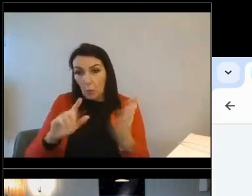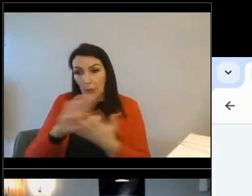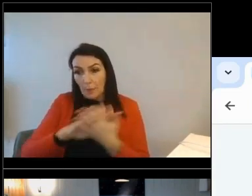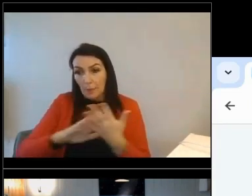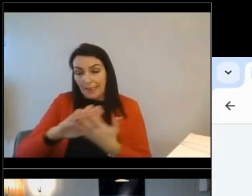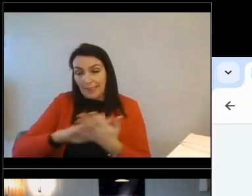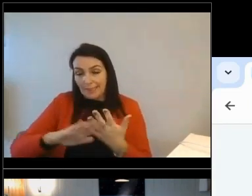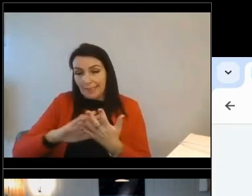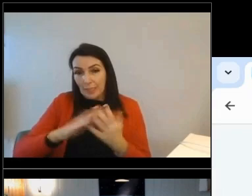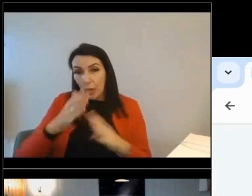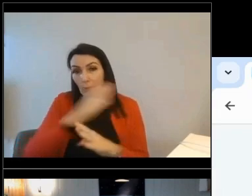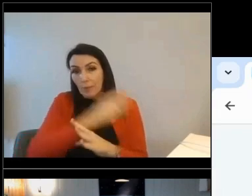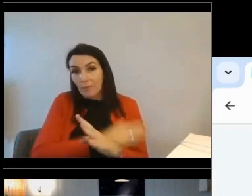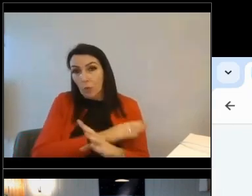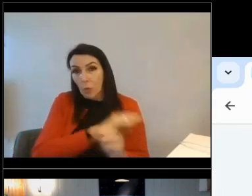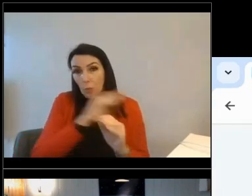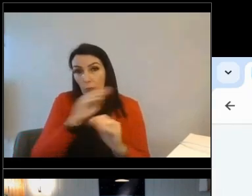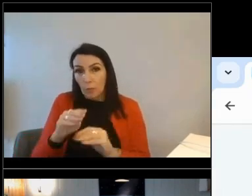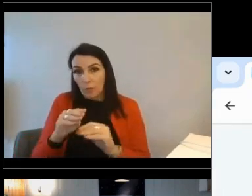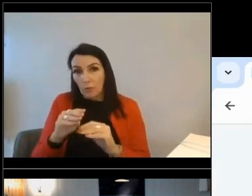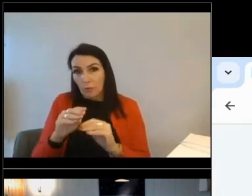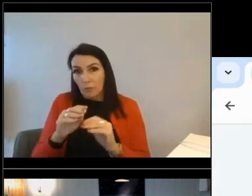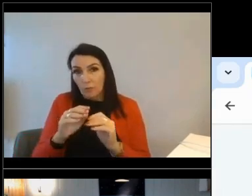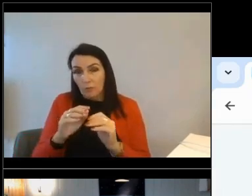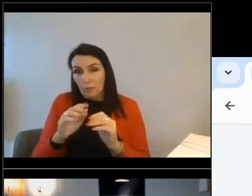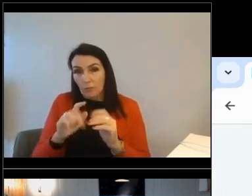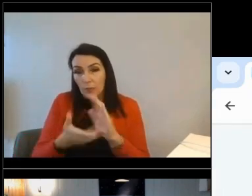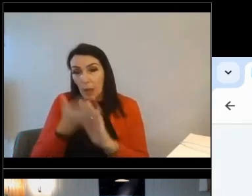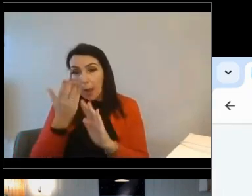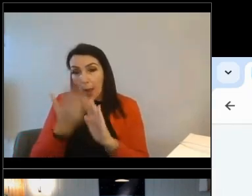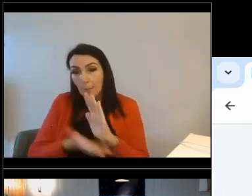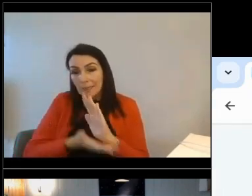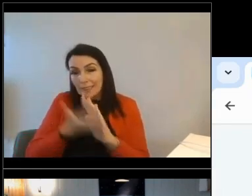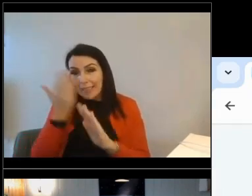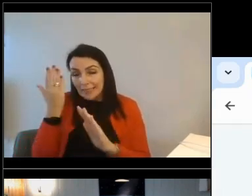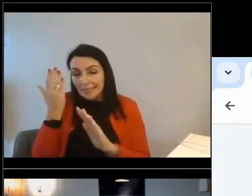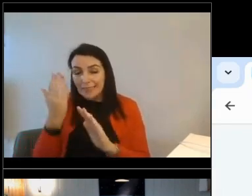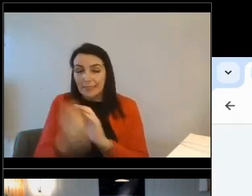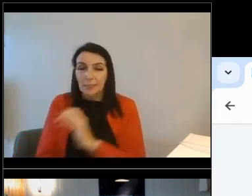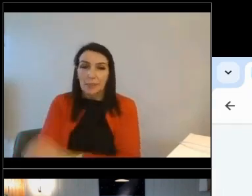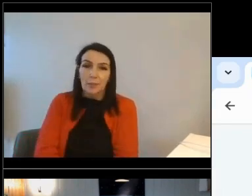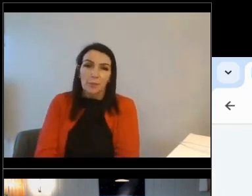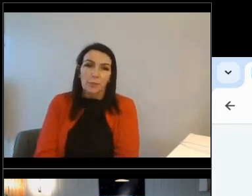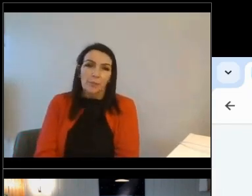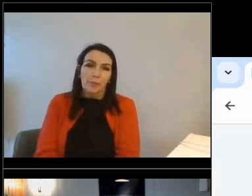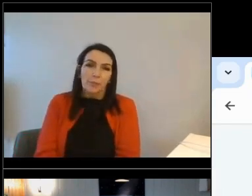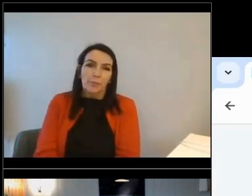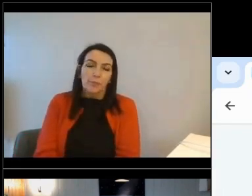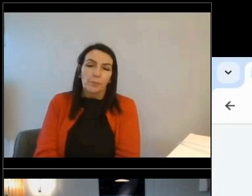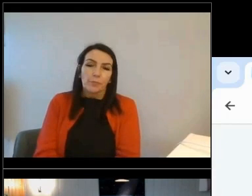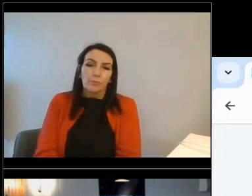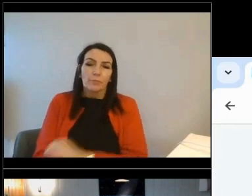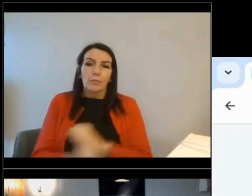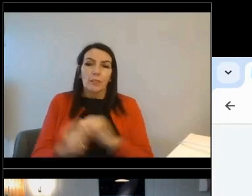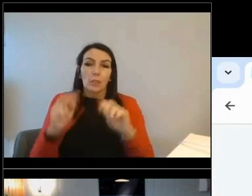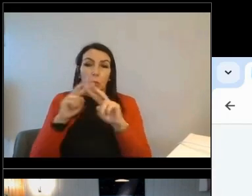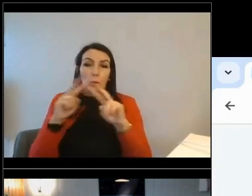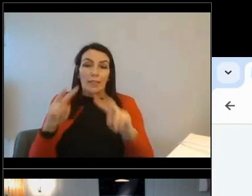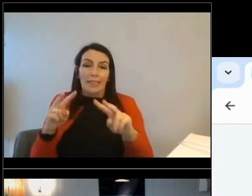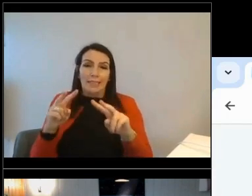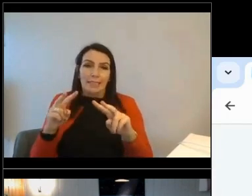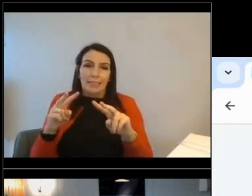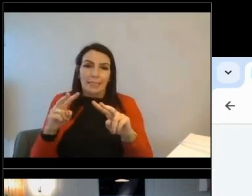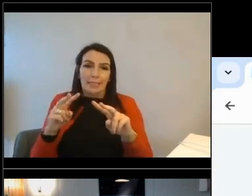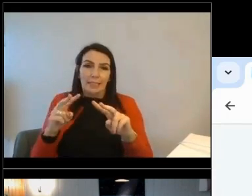we move into the part where you can actually update, look at how you can update your house. So you can see here that we've quantified what